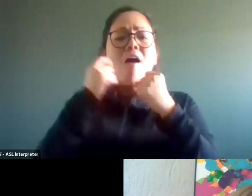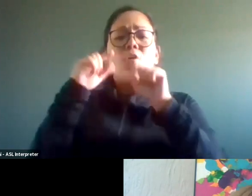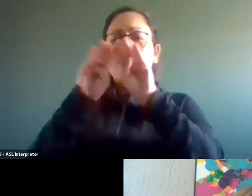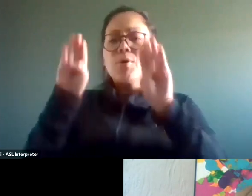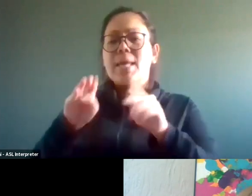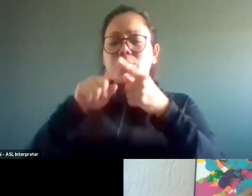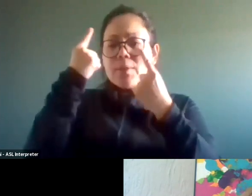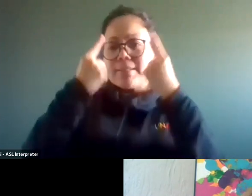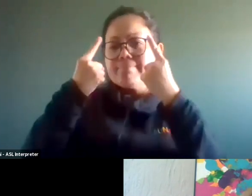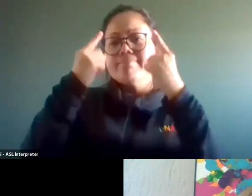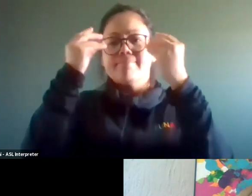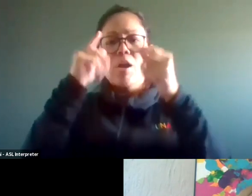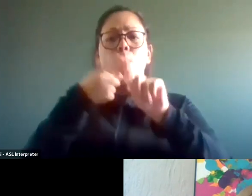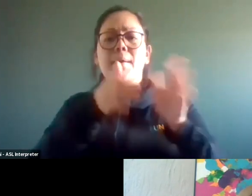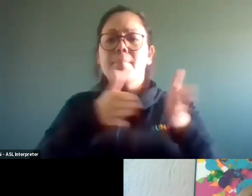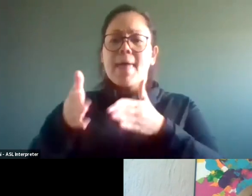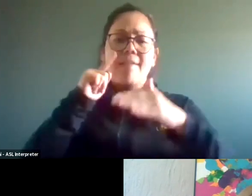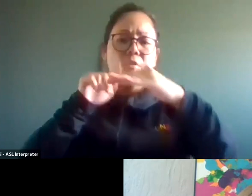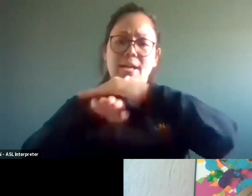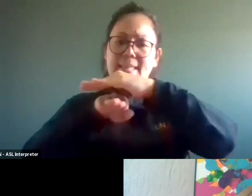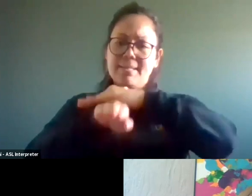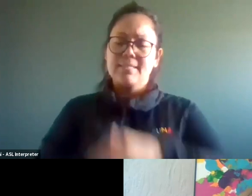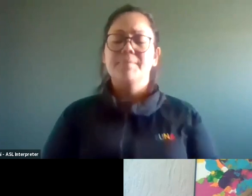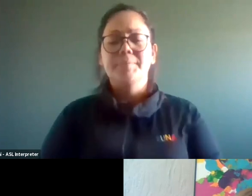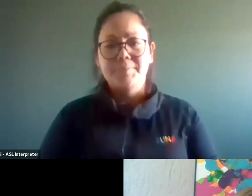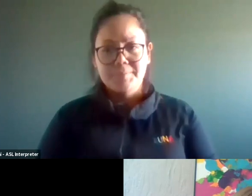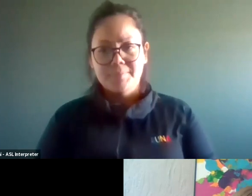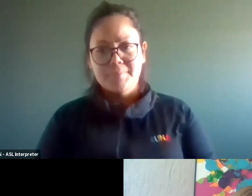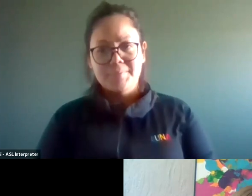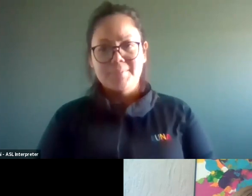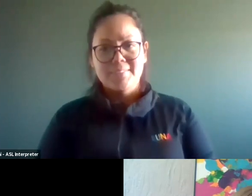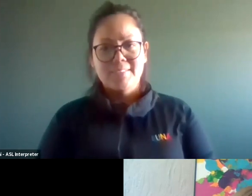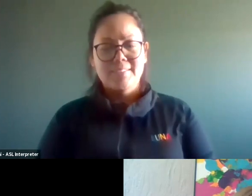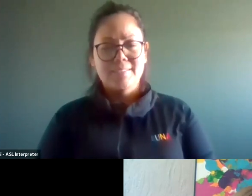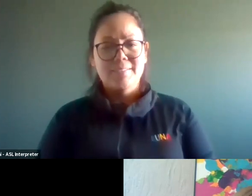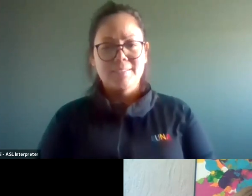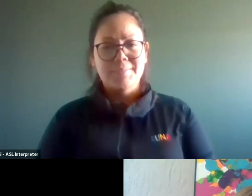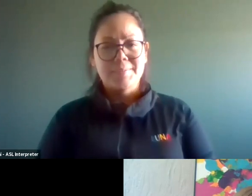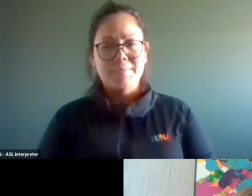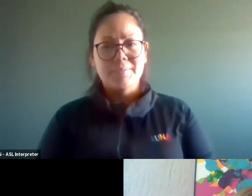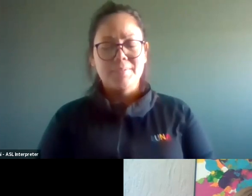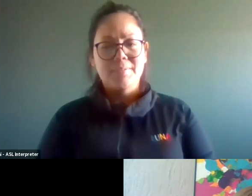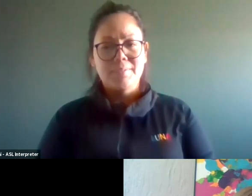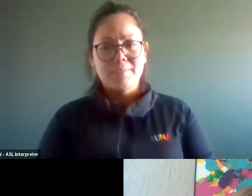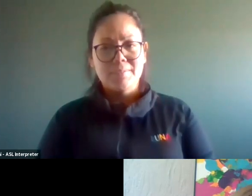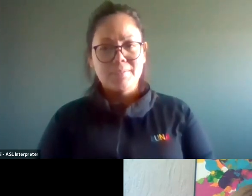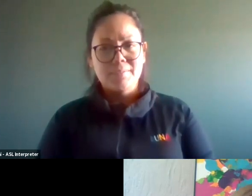consider when they're planning for accessibility. Um, there's, uh, there are a lot